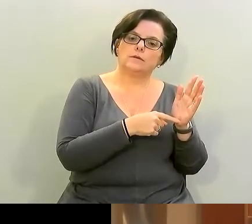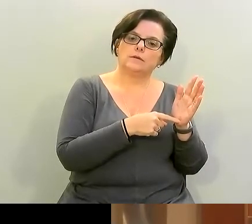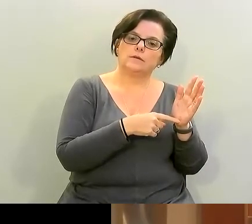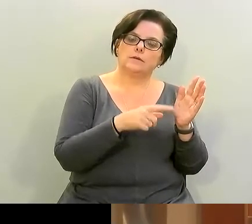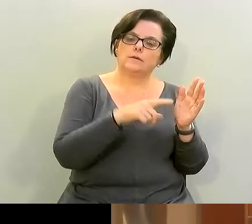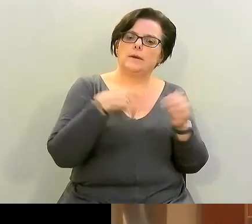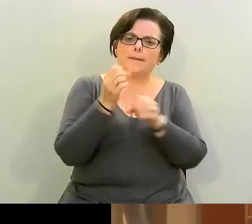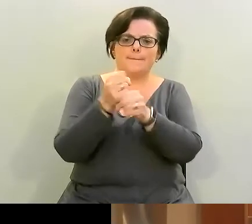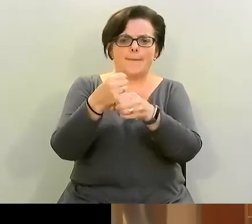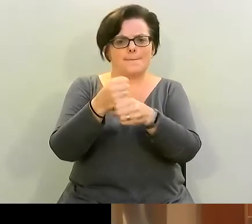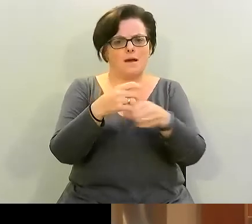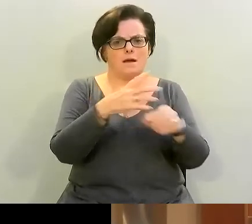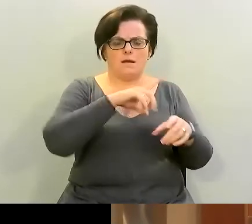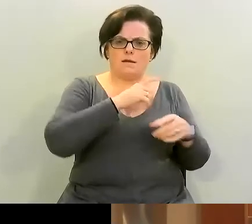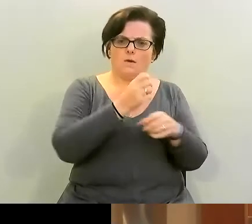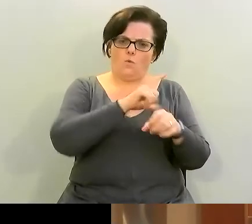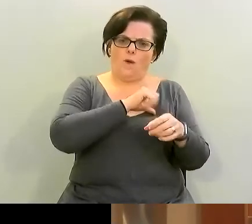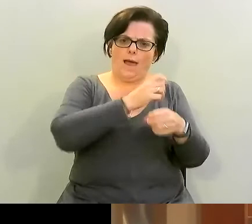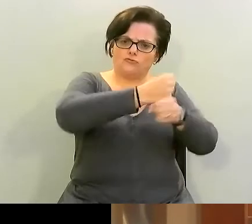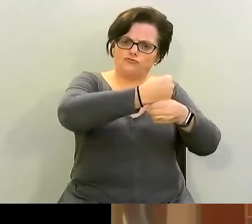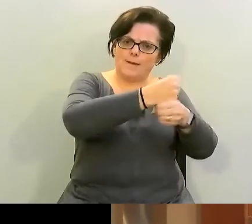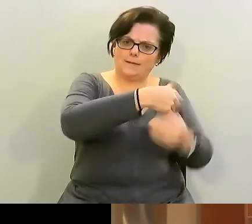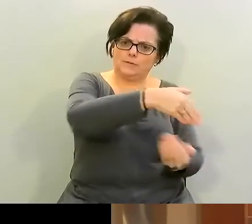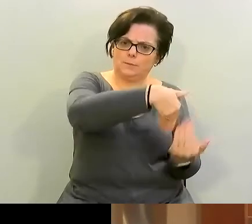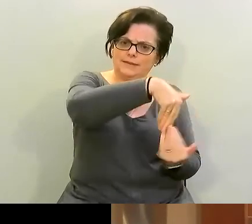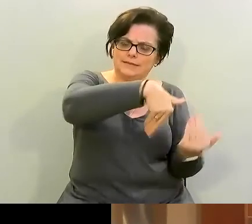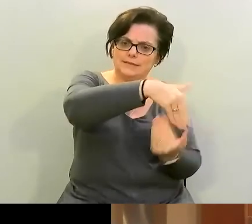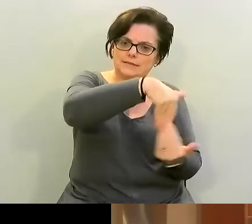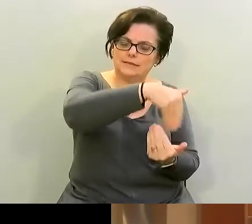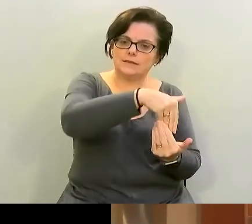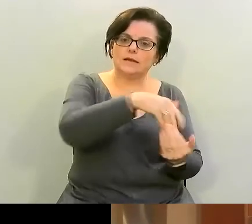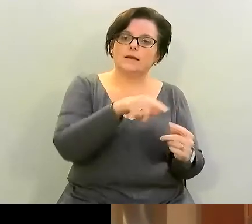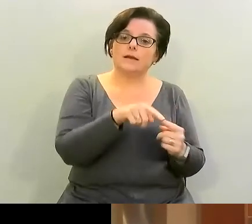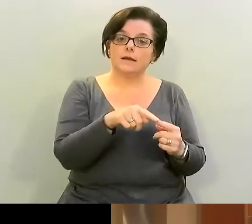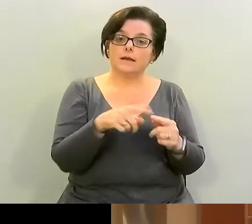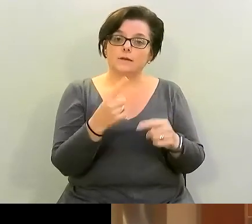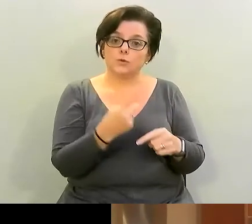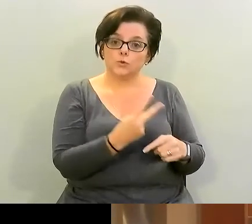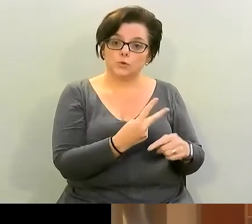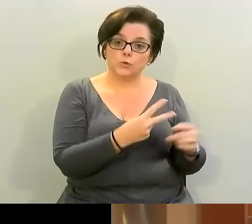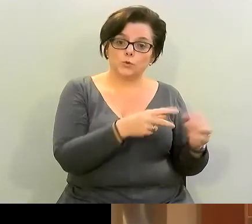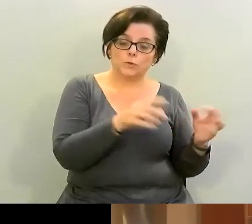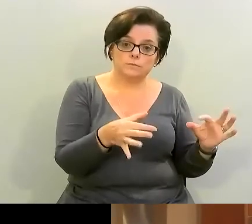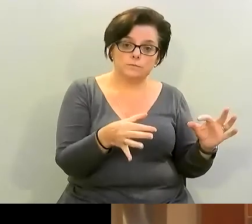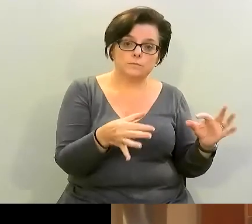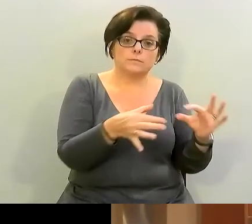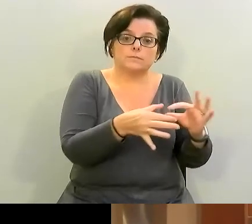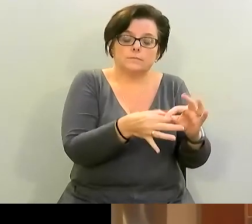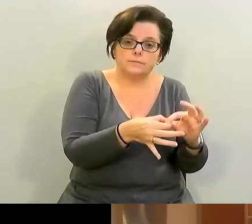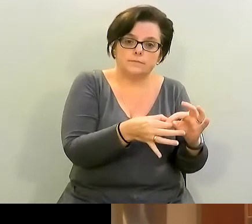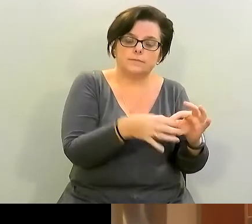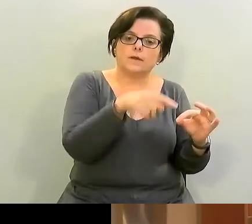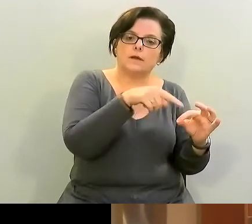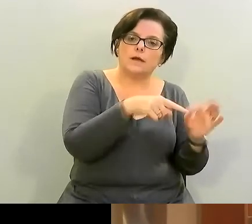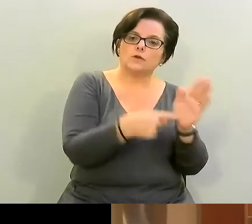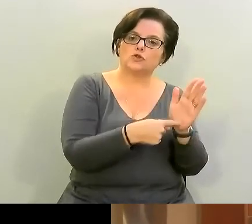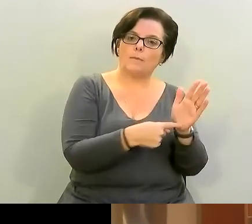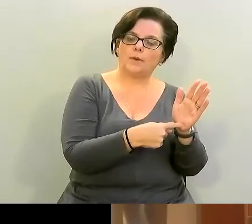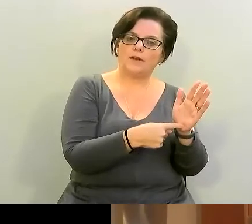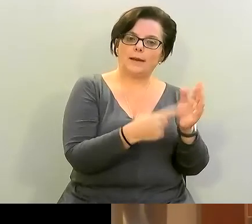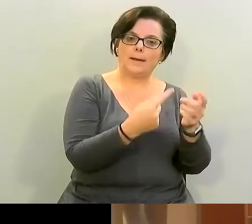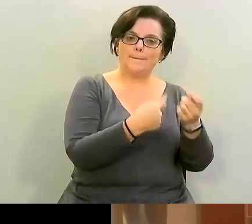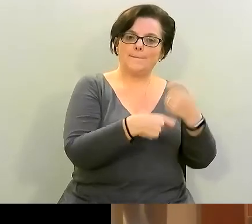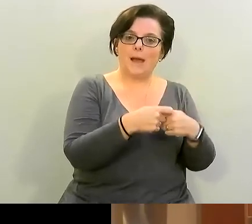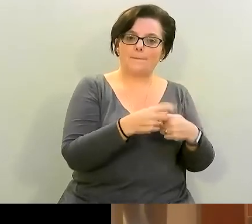grind my black pepper into the turmeric because that interaction makes the turmeric much more almost two thousand